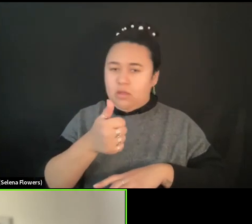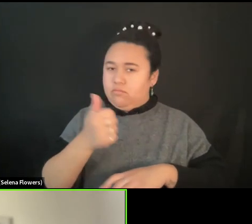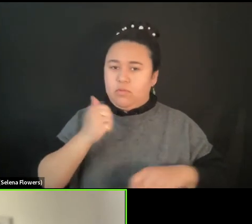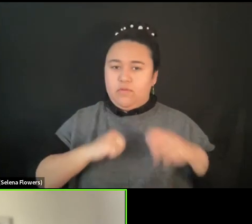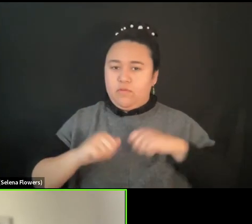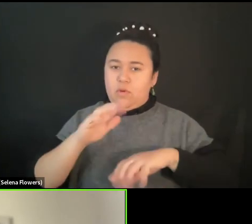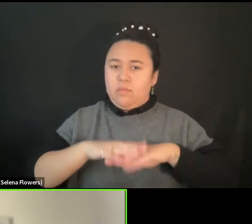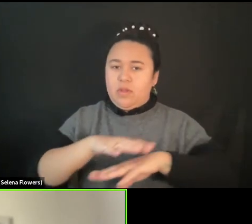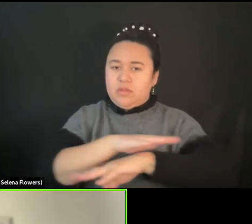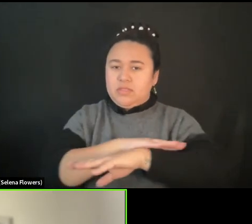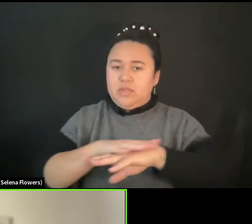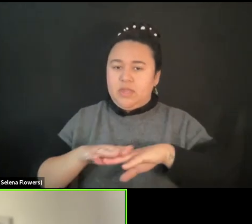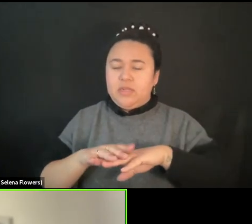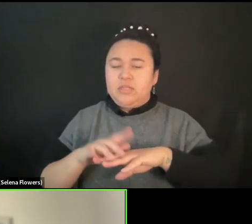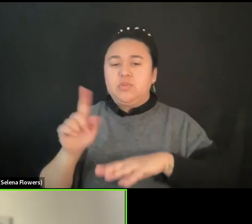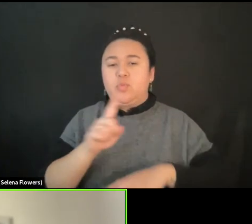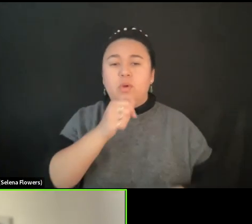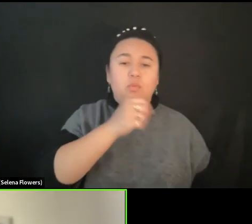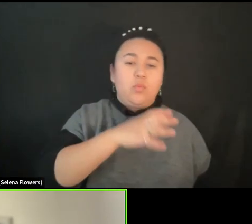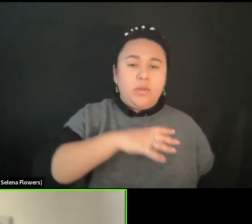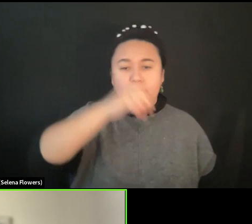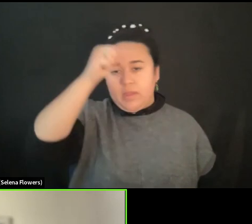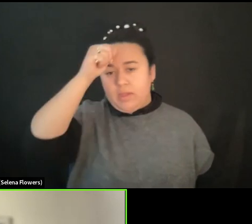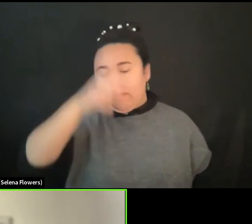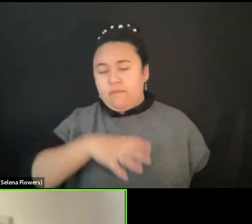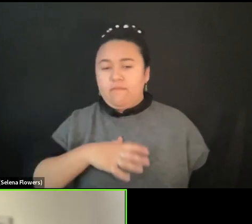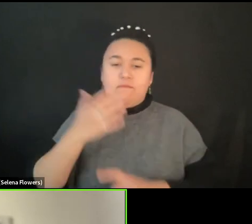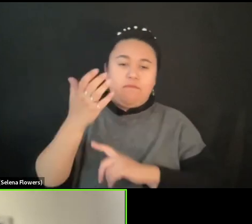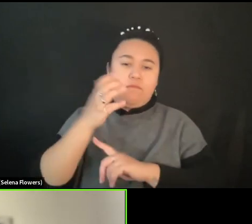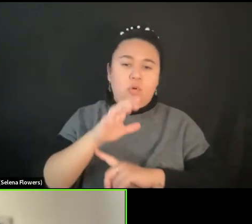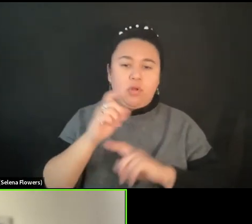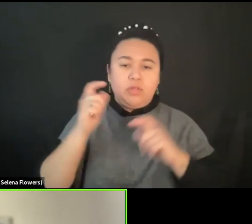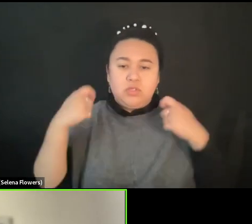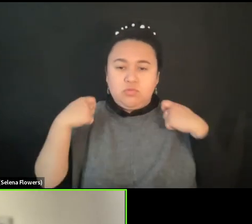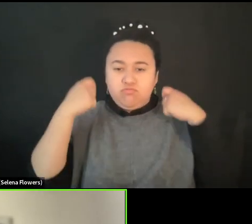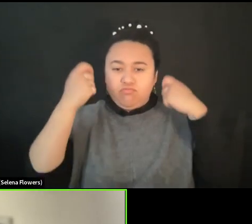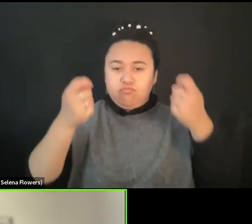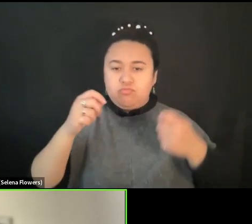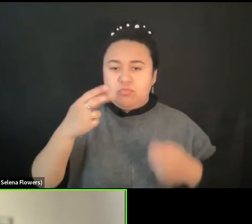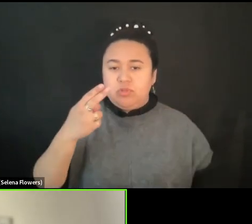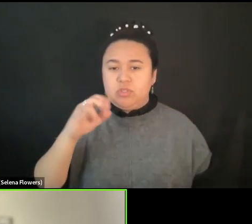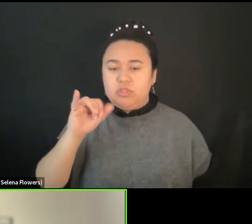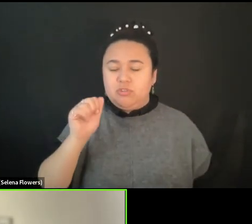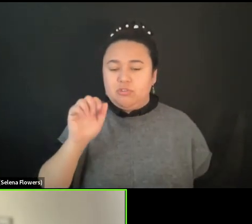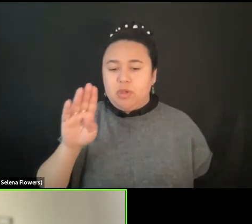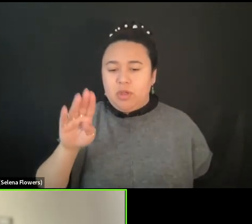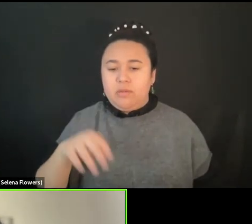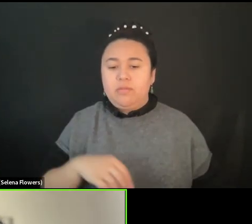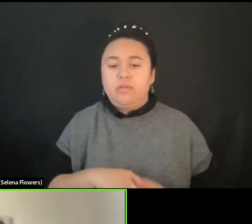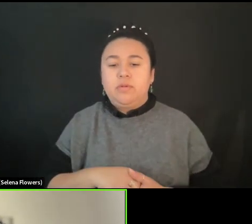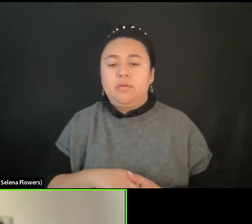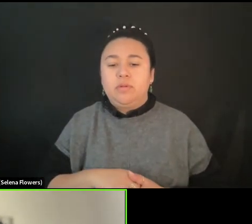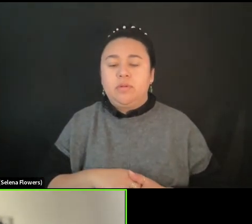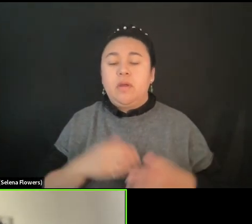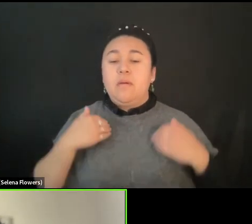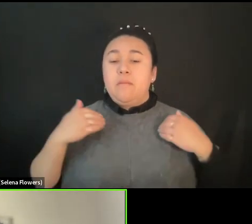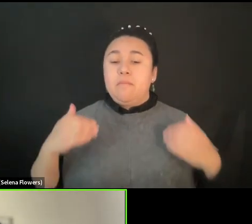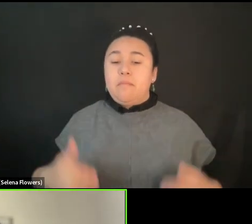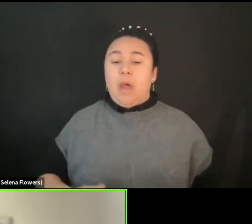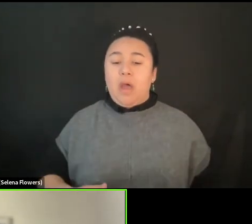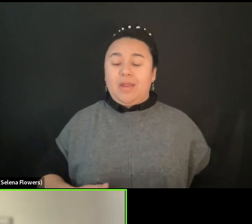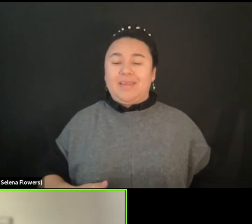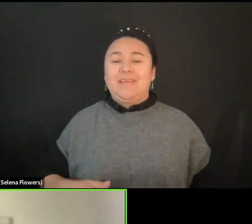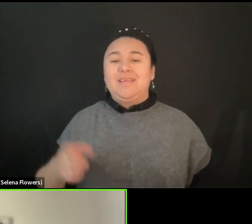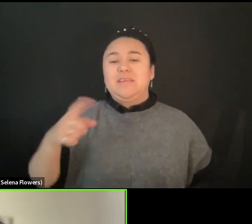productions won't stage bodies and imposed atmospheres, bodies which can't be free on